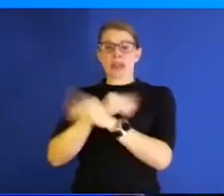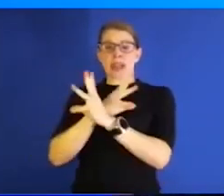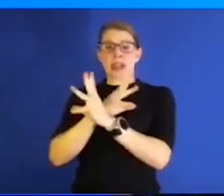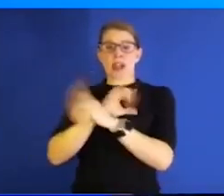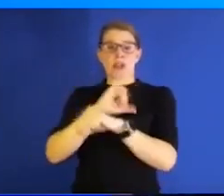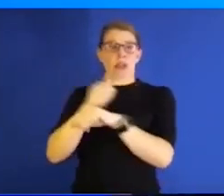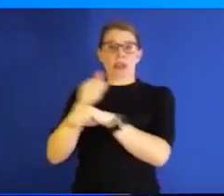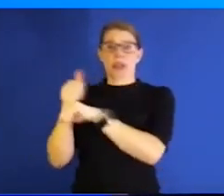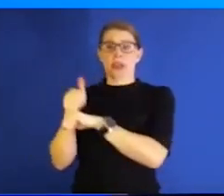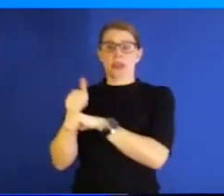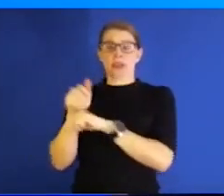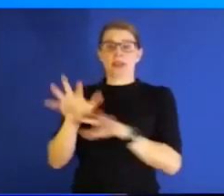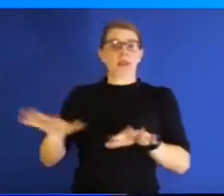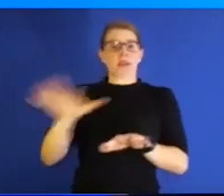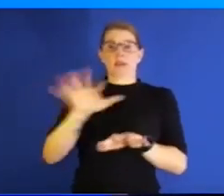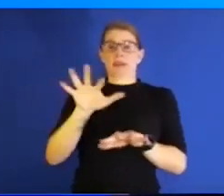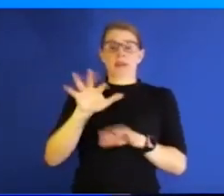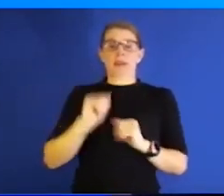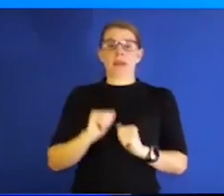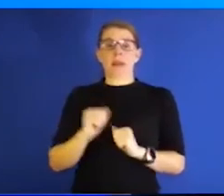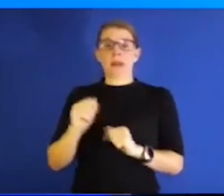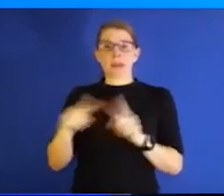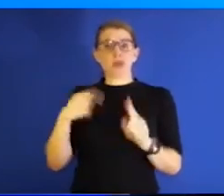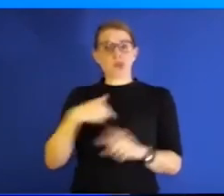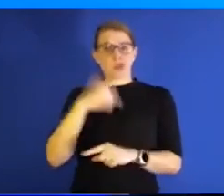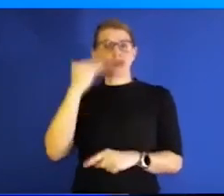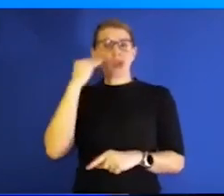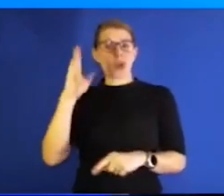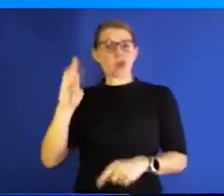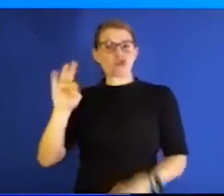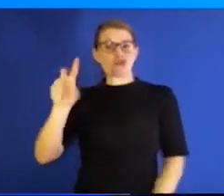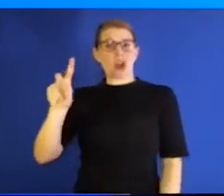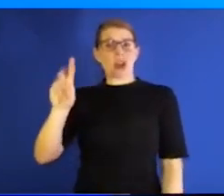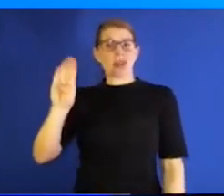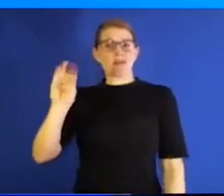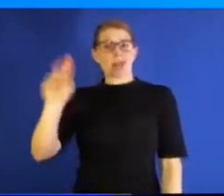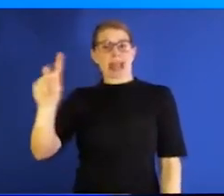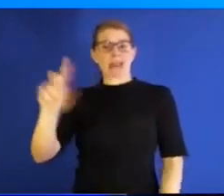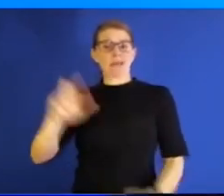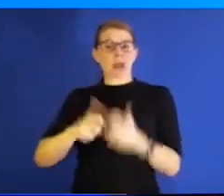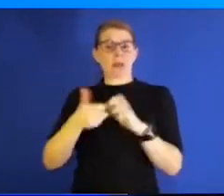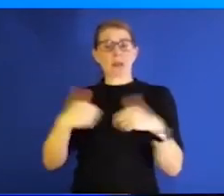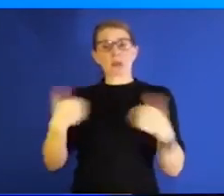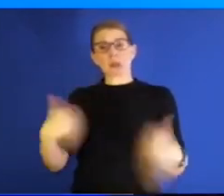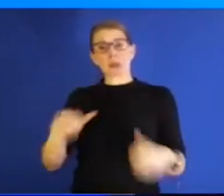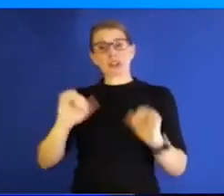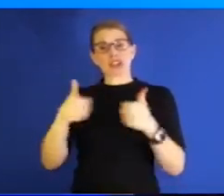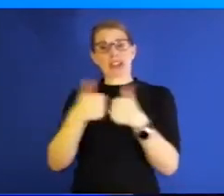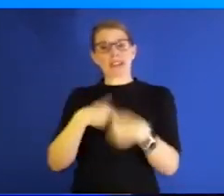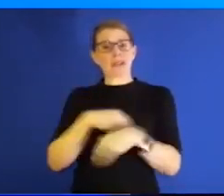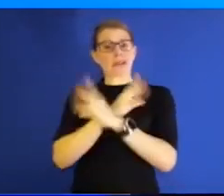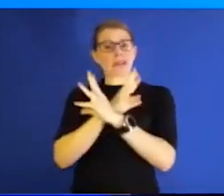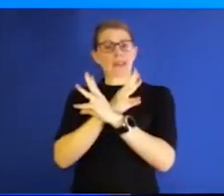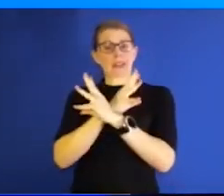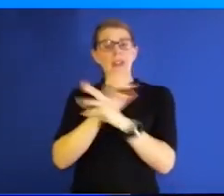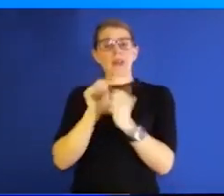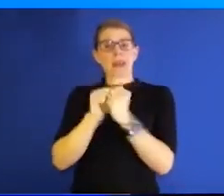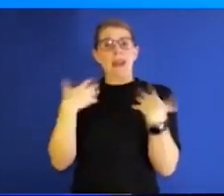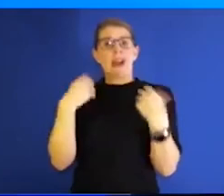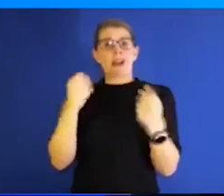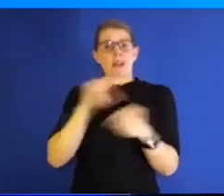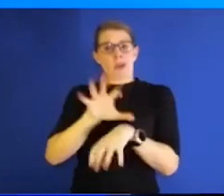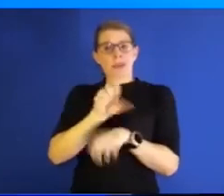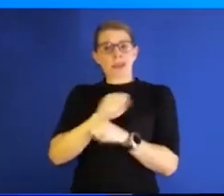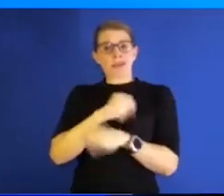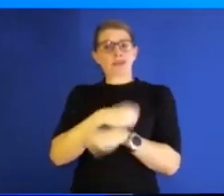we've known that broadband is a problem. It really creates challenges even with telehealth as you get out across our state. And